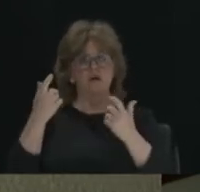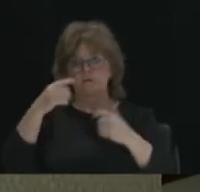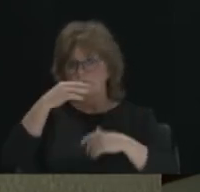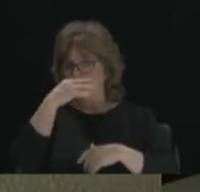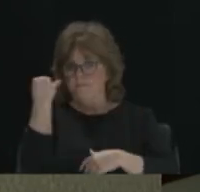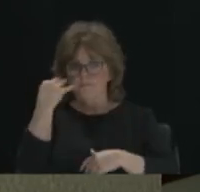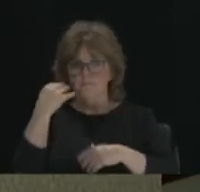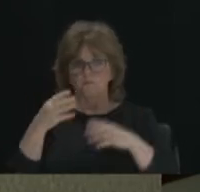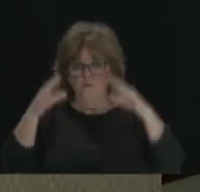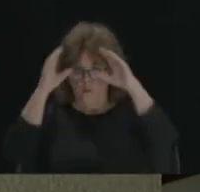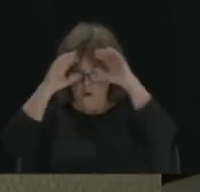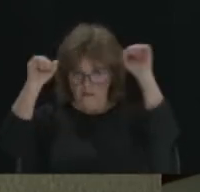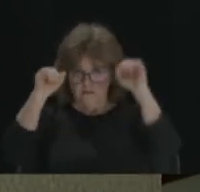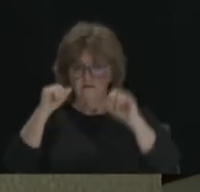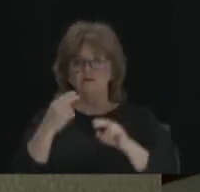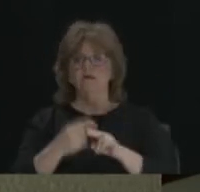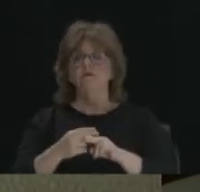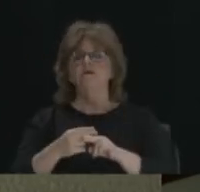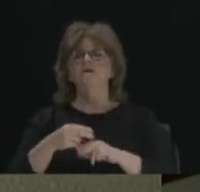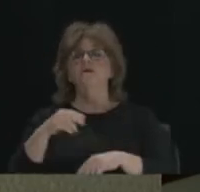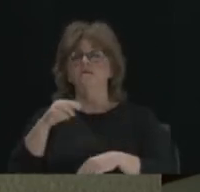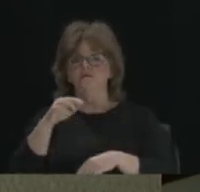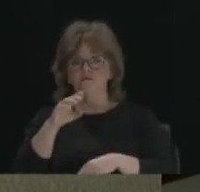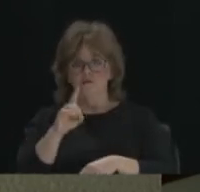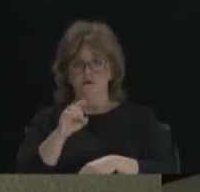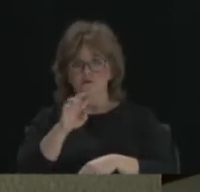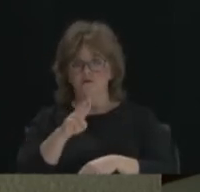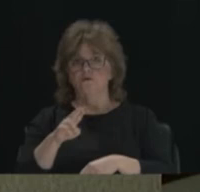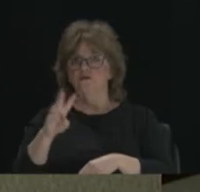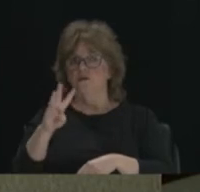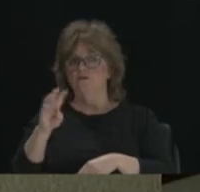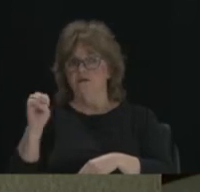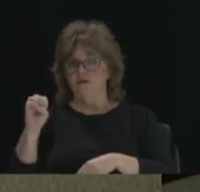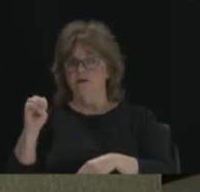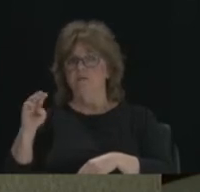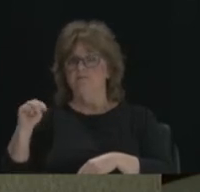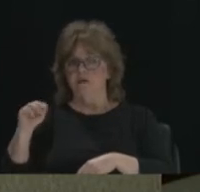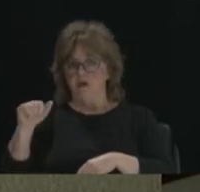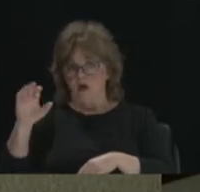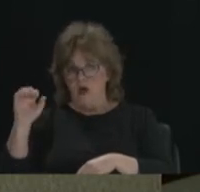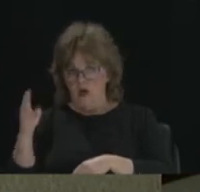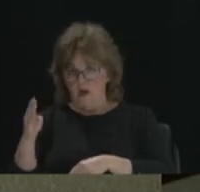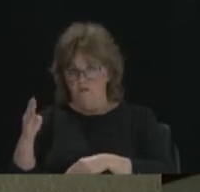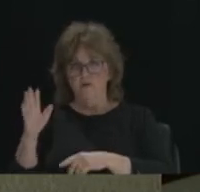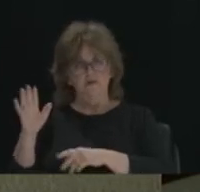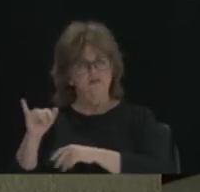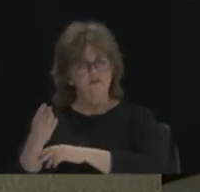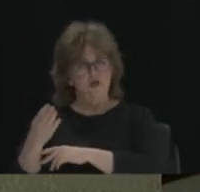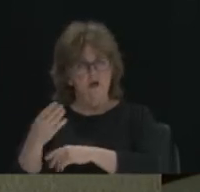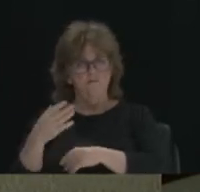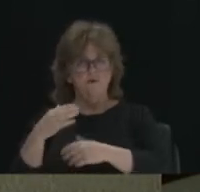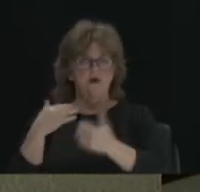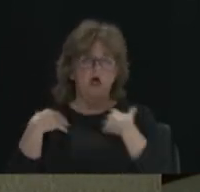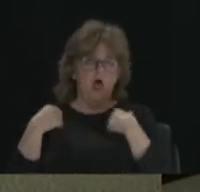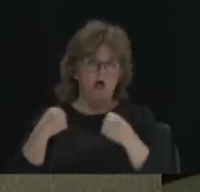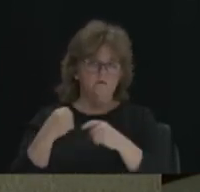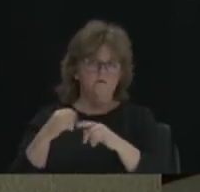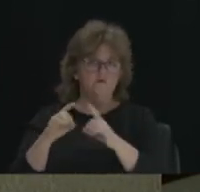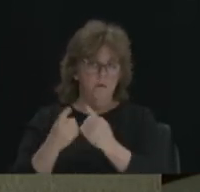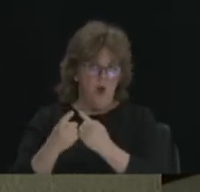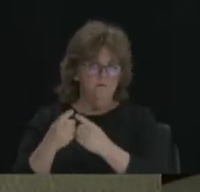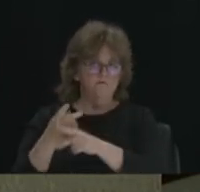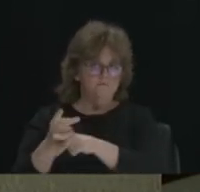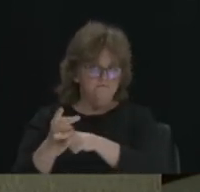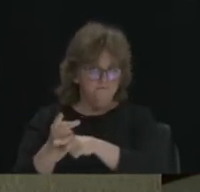was Dr. W. Montague Cobb. He was in the health care industry. So from 76 to